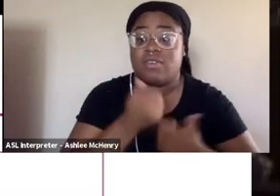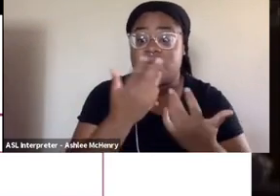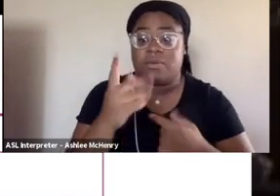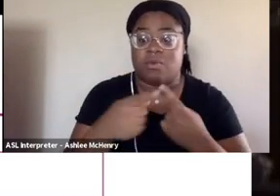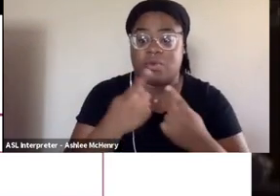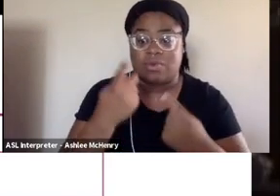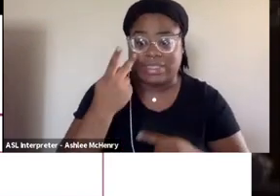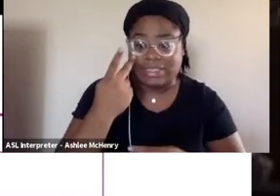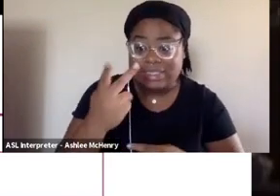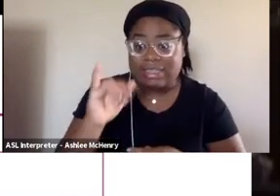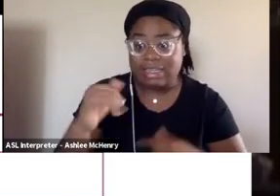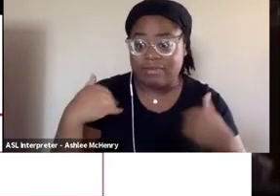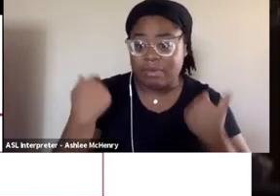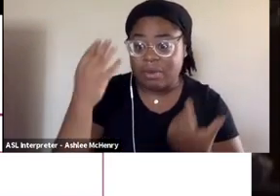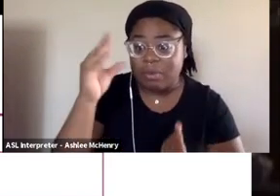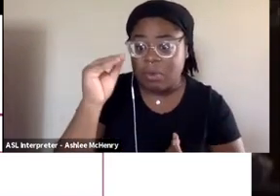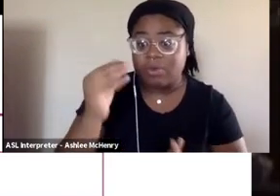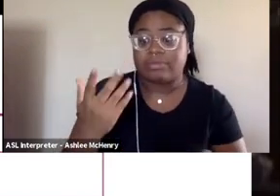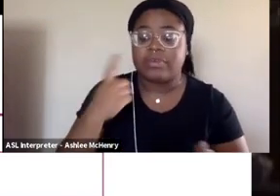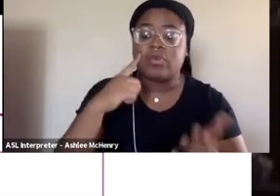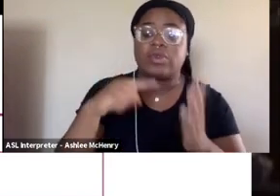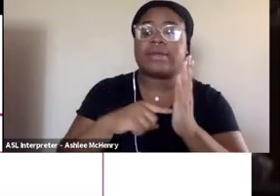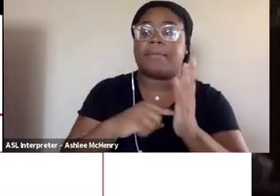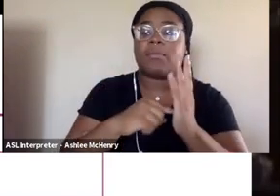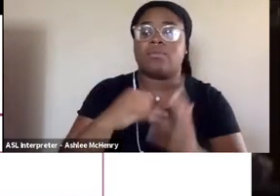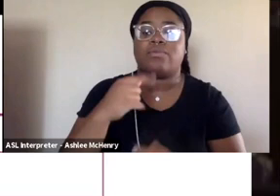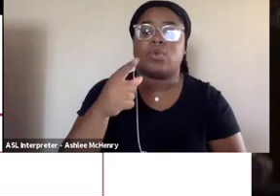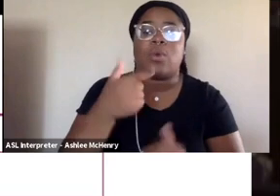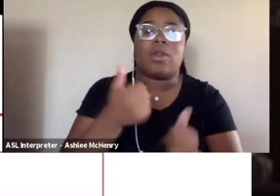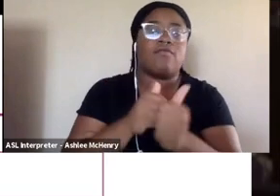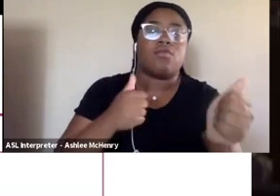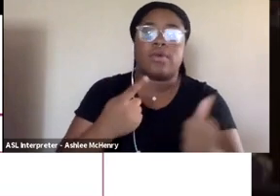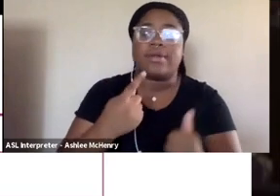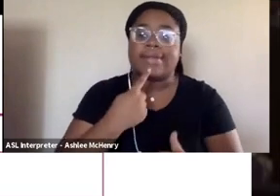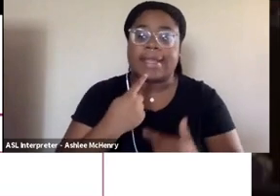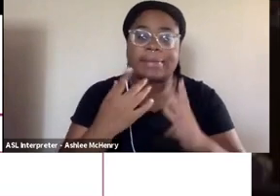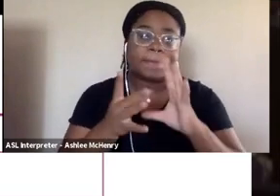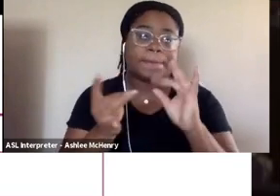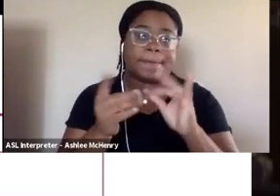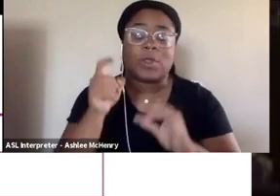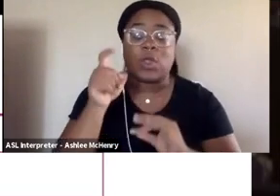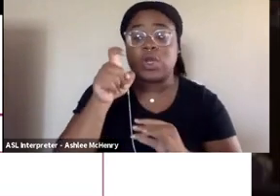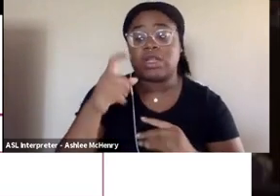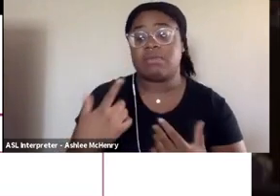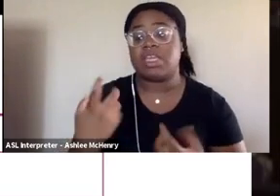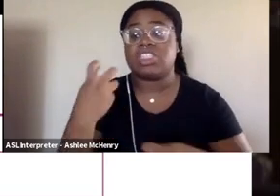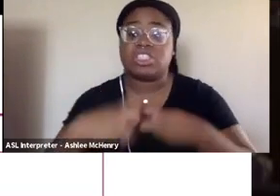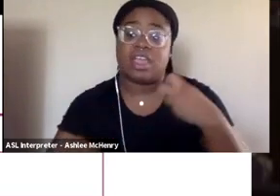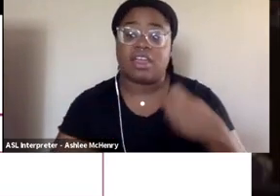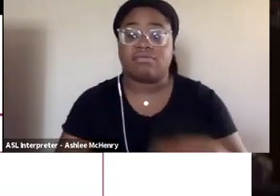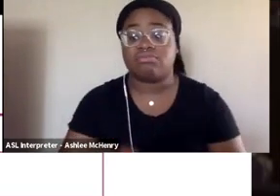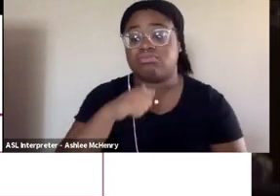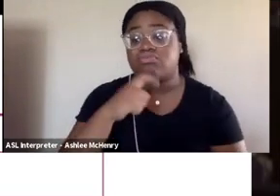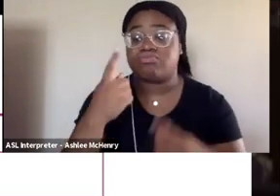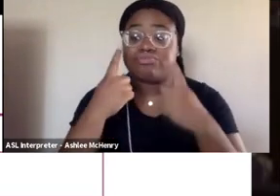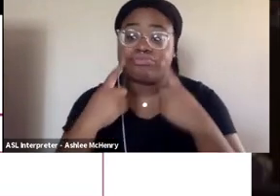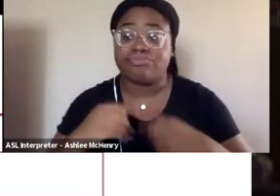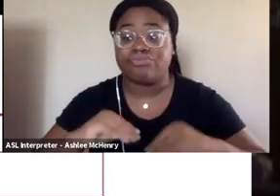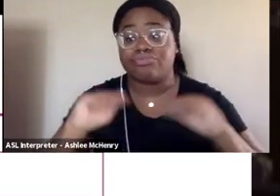coming from boys. So, for example, you want to avoid saying things like, you know, you need to be tough or don't cry.